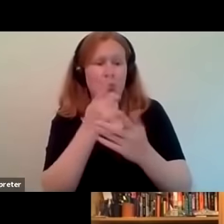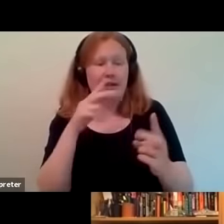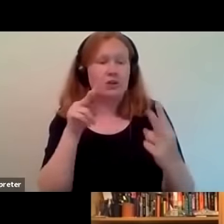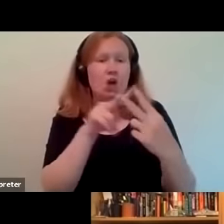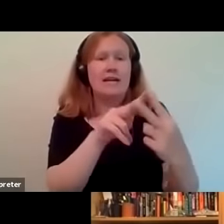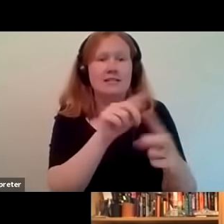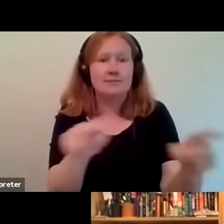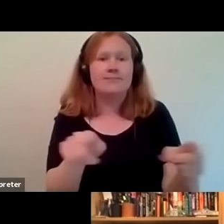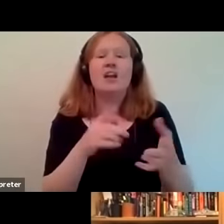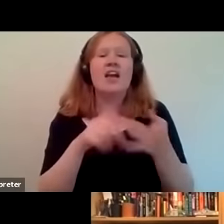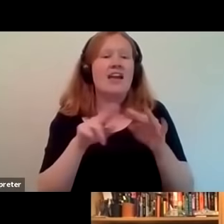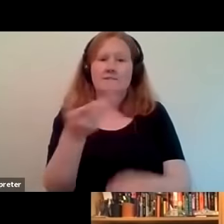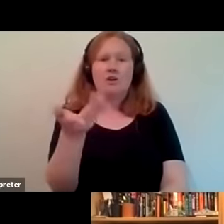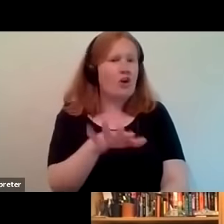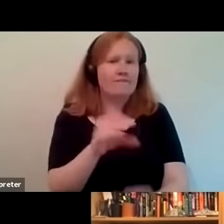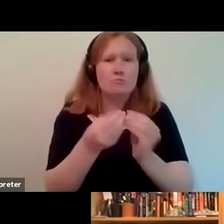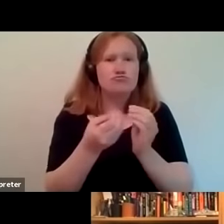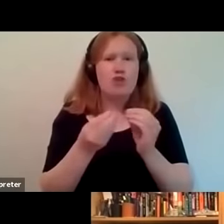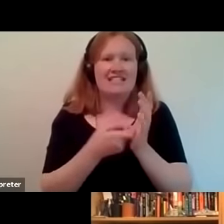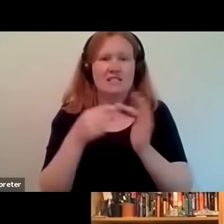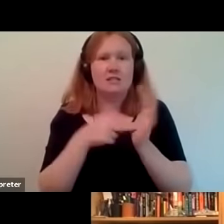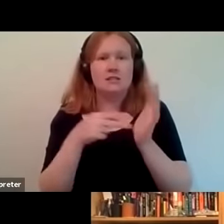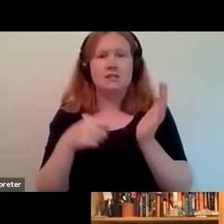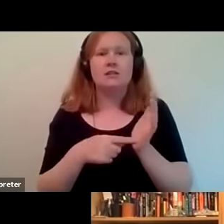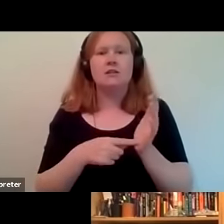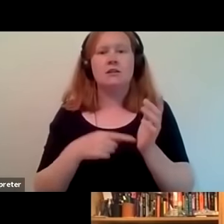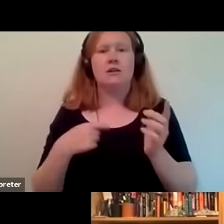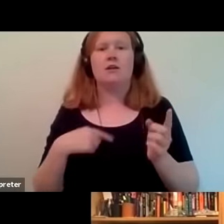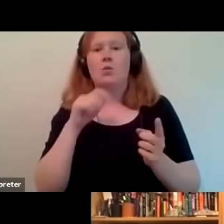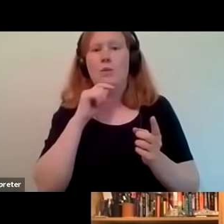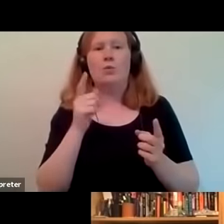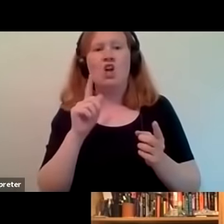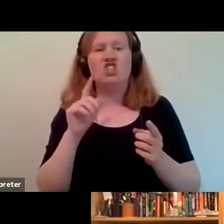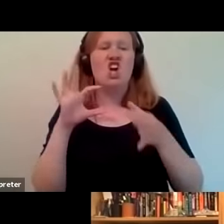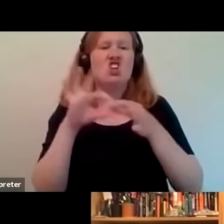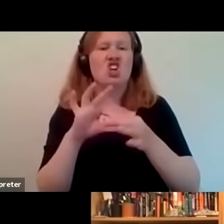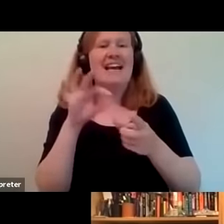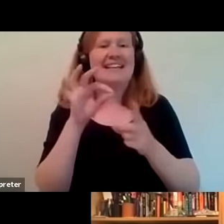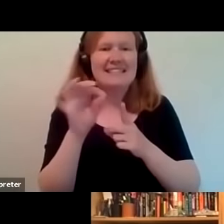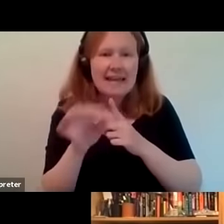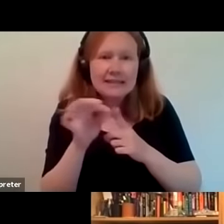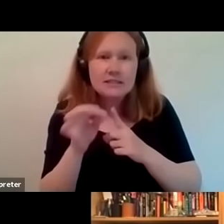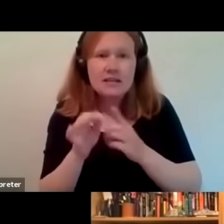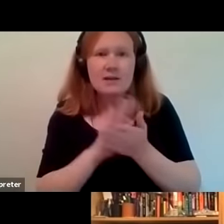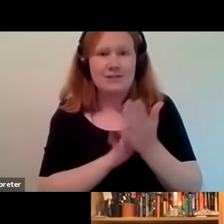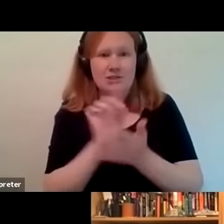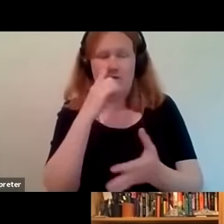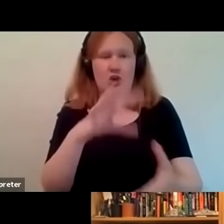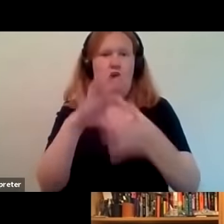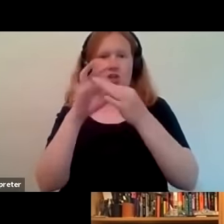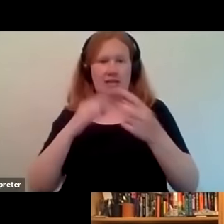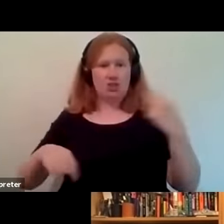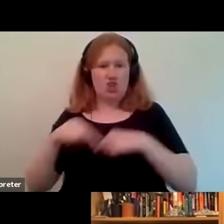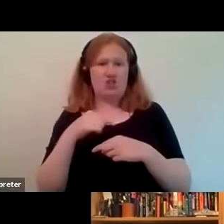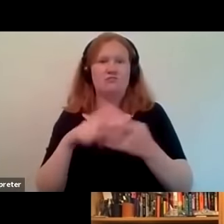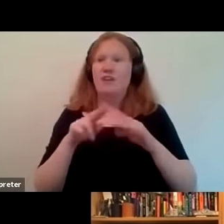borough of brent um what we'll do is we will kind of leave you some contact details after this event so you can just get in touch with us if you'd like to